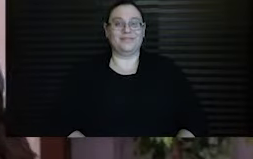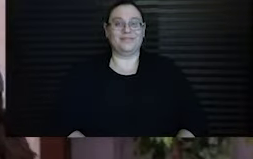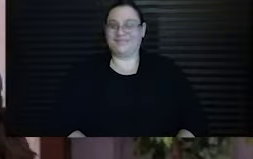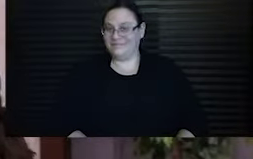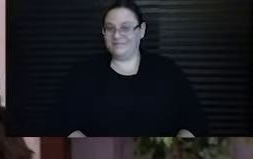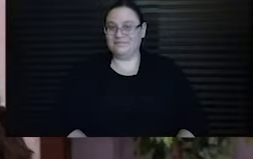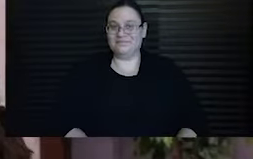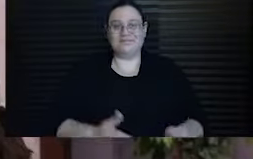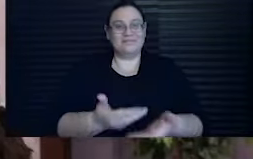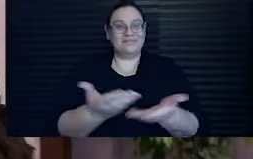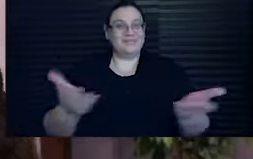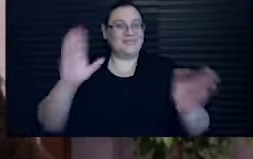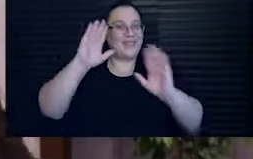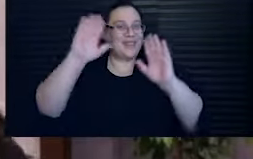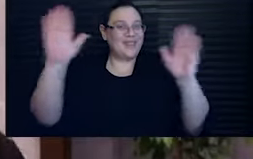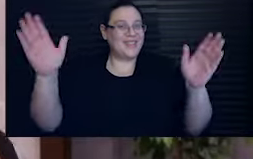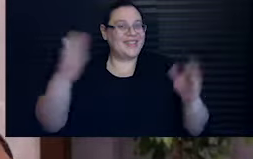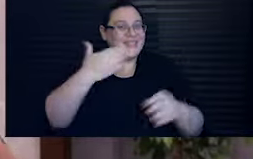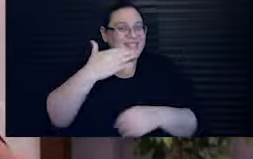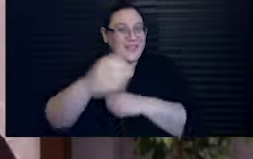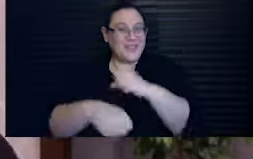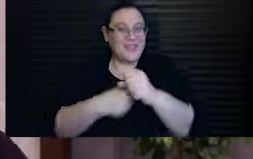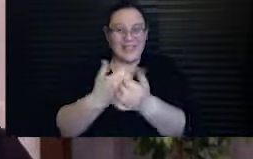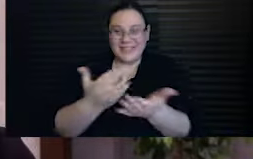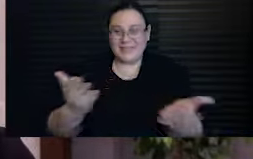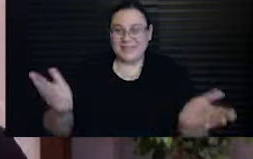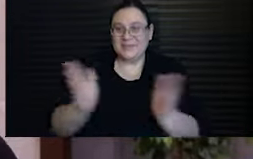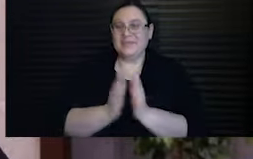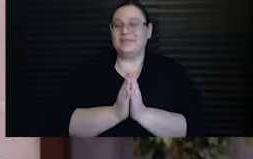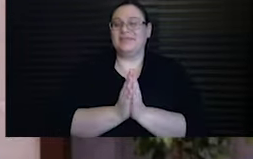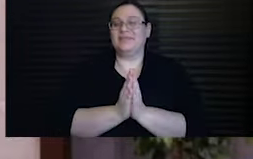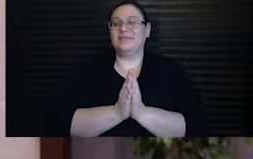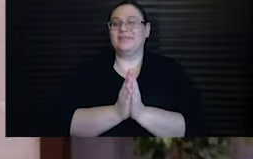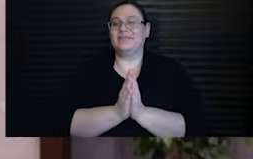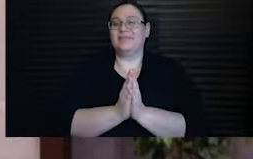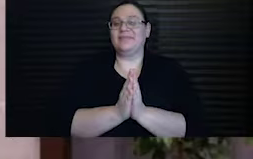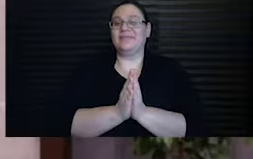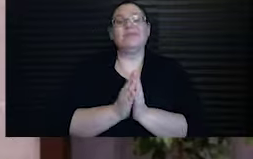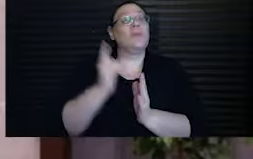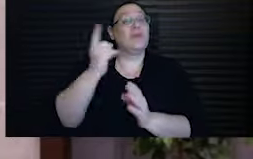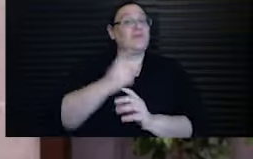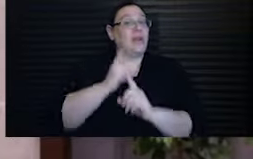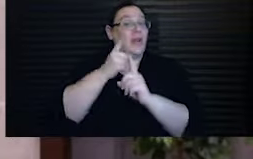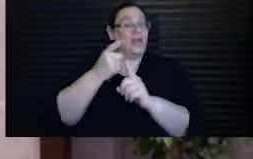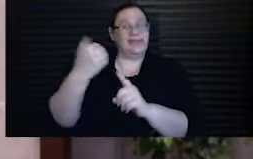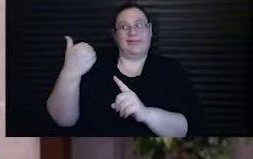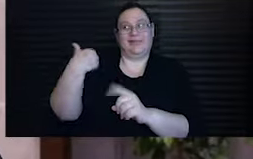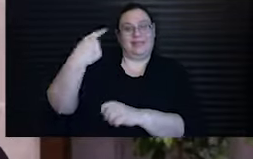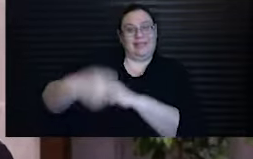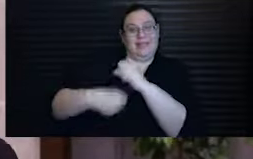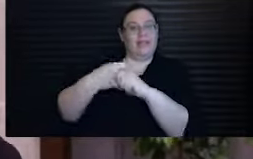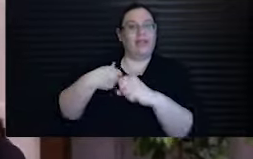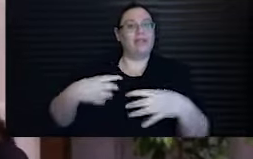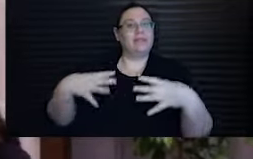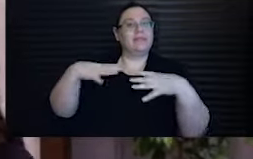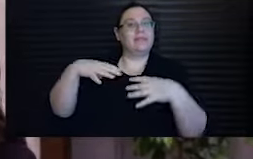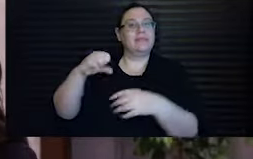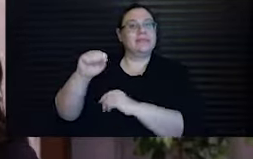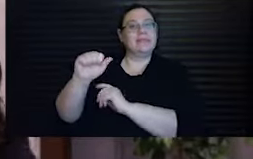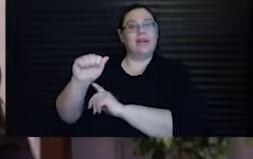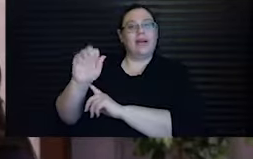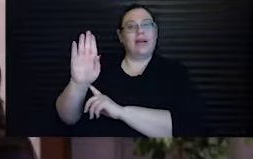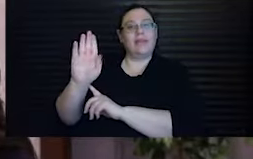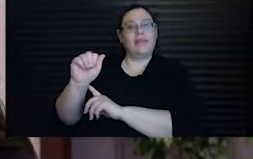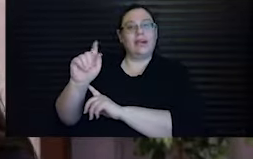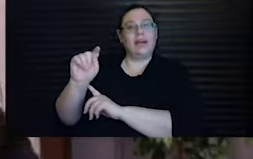Shana everyone. Shana Tova. One of my sabbatical goals this past year, aside from